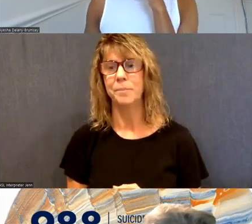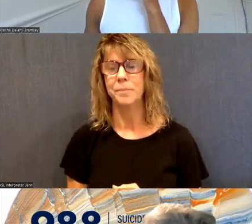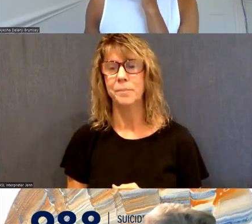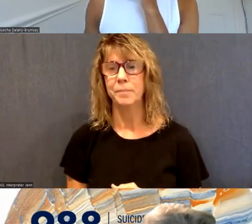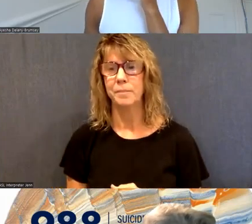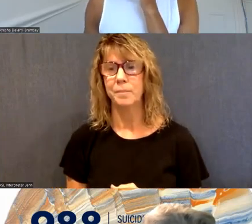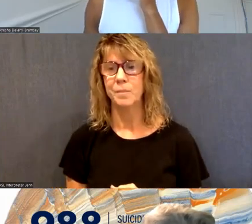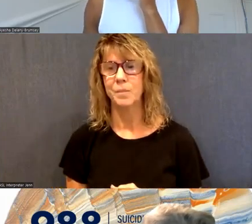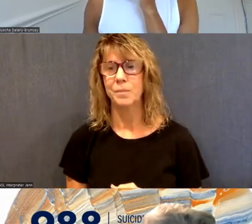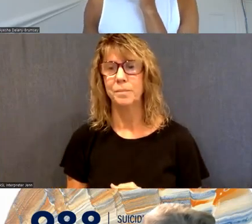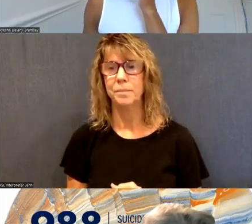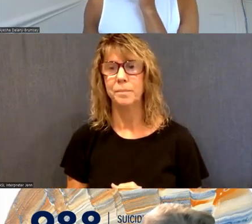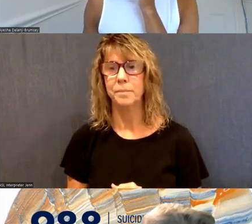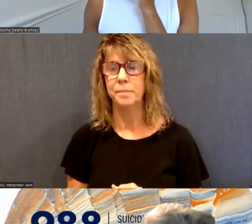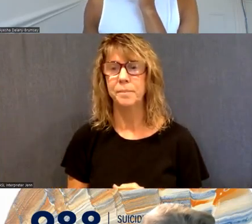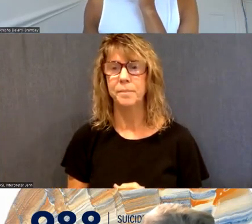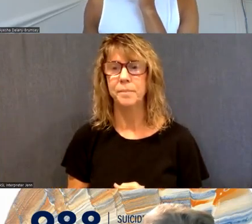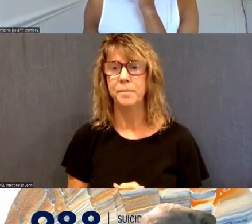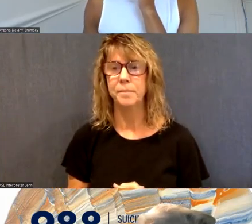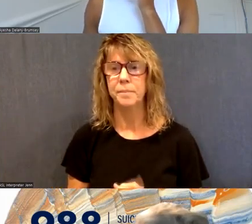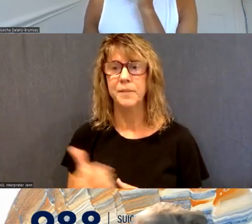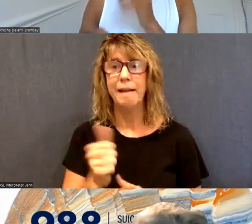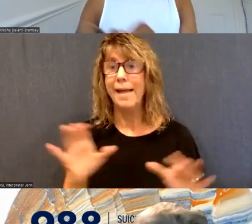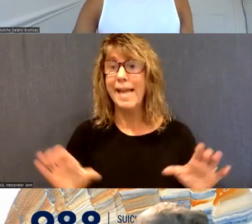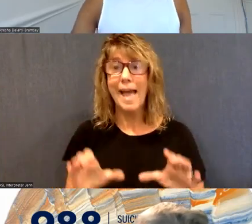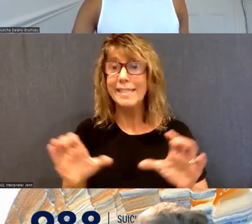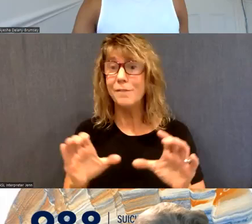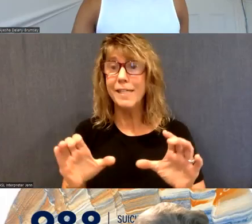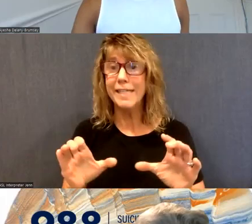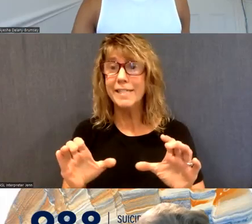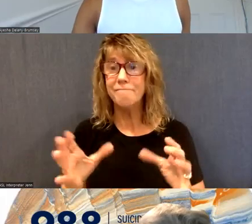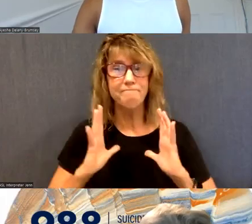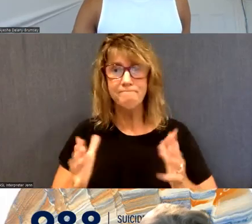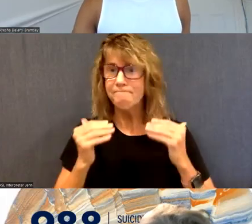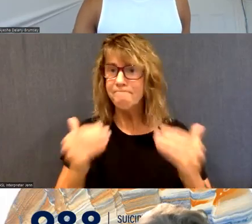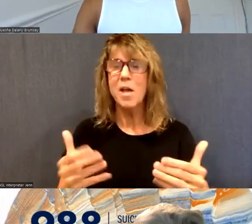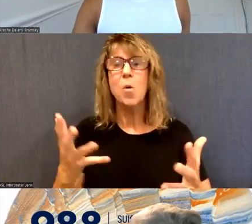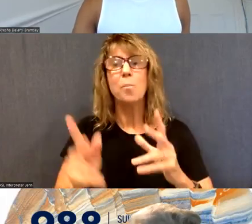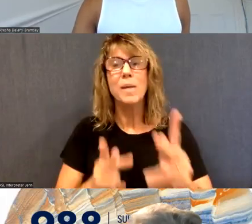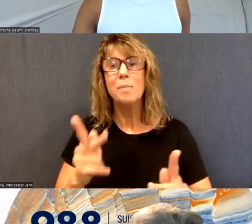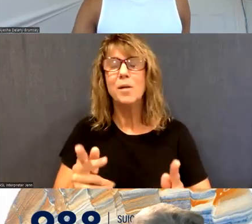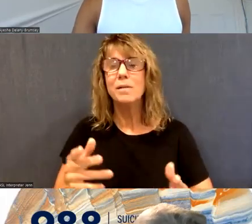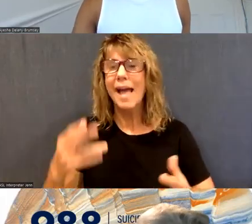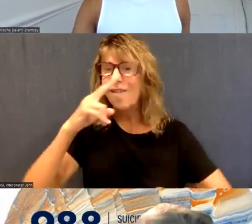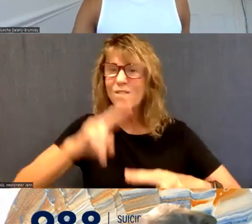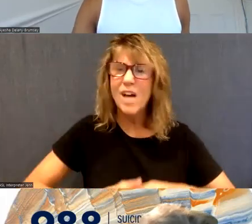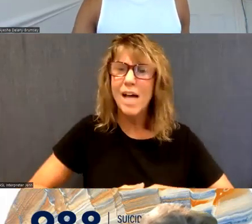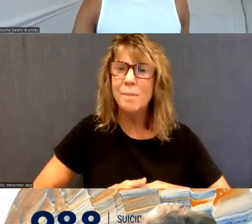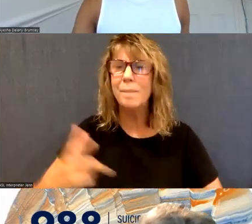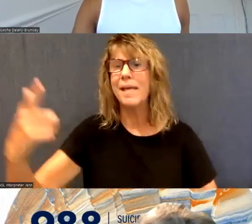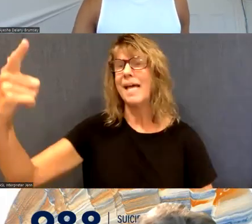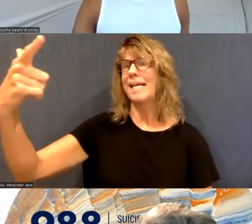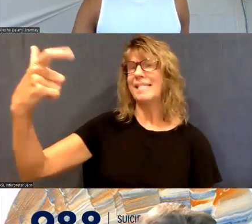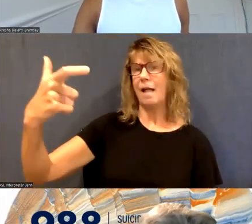activity around the country is up for grabs. We want people to have fun, take selfies with 9-8-8, and no